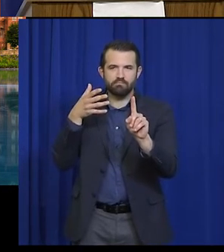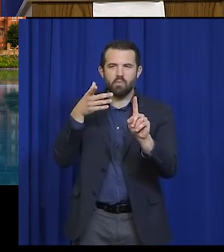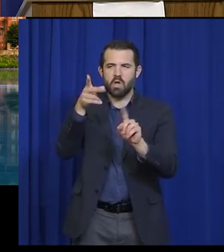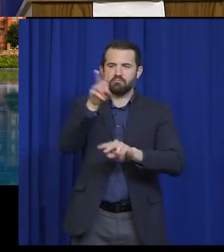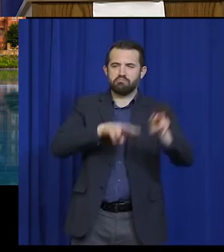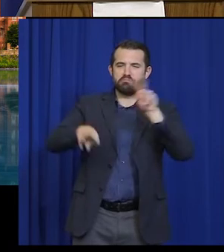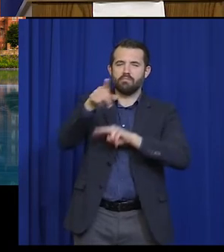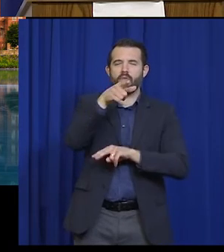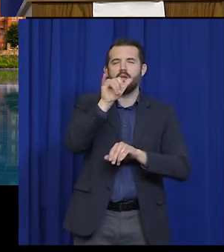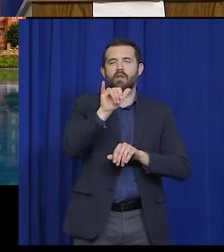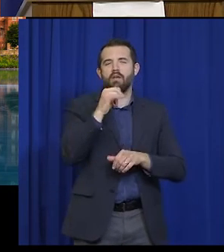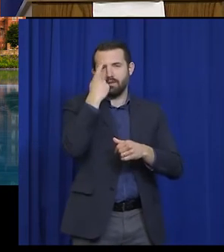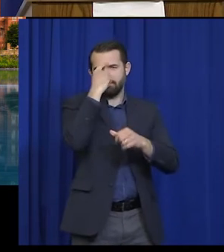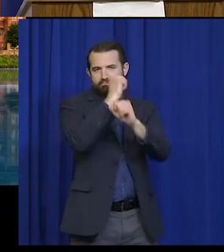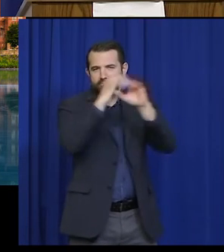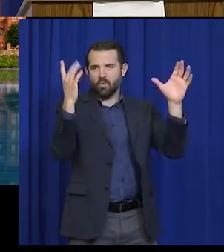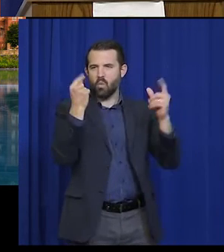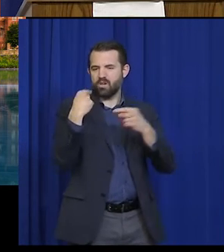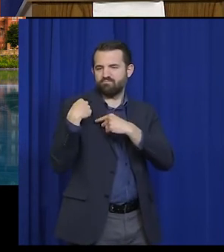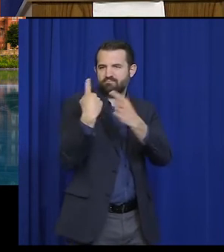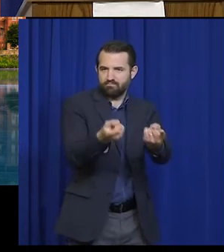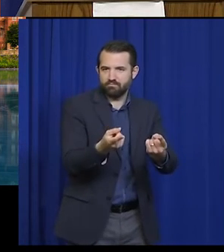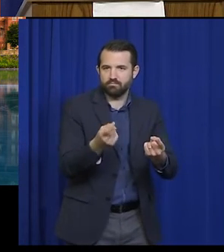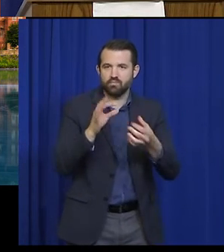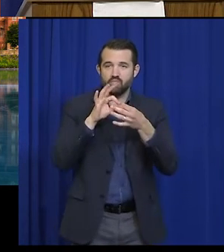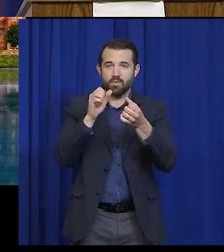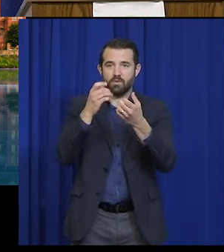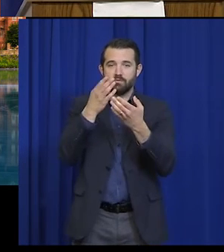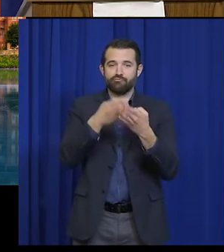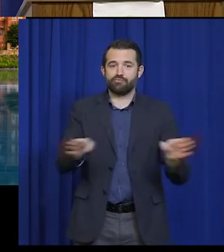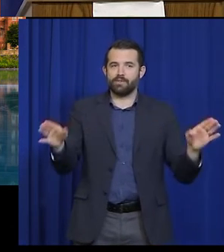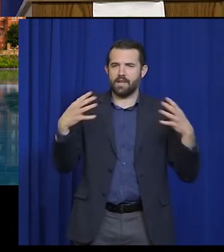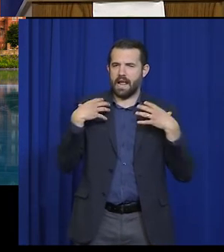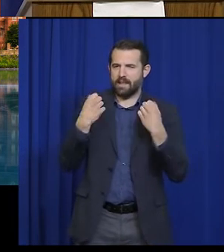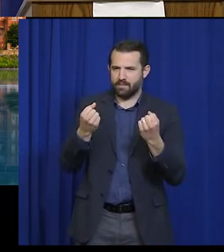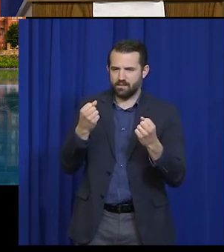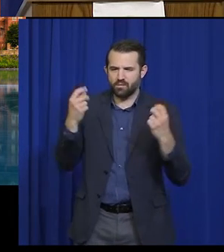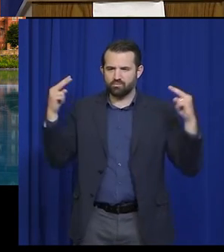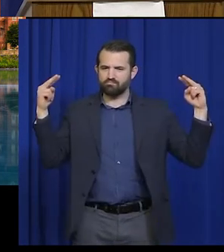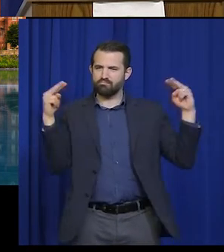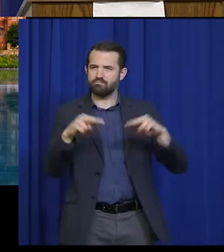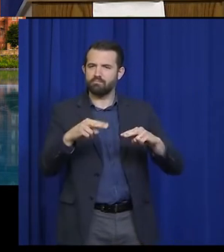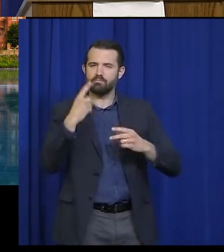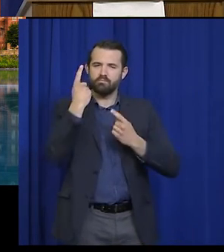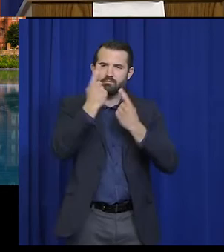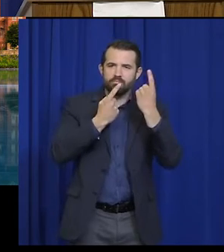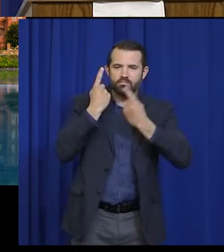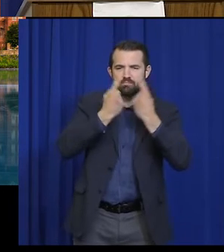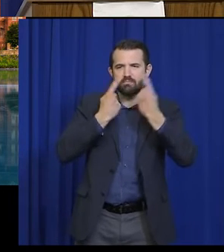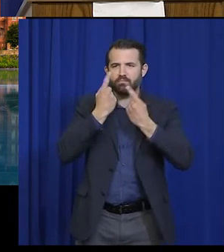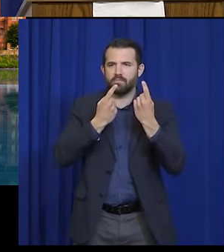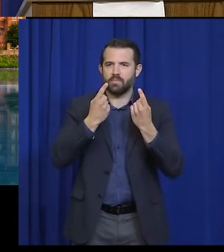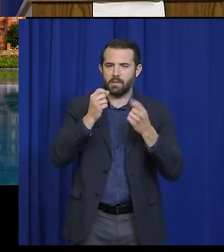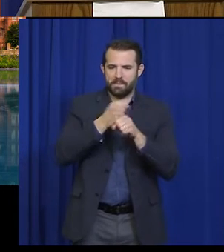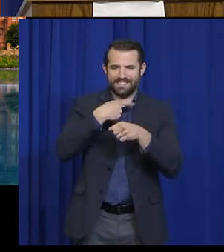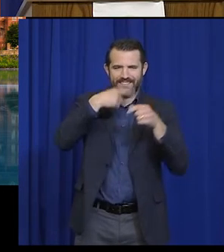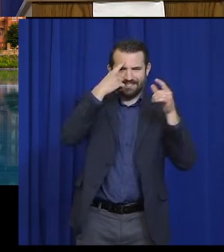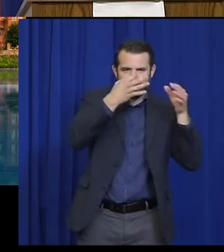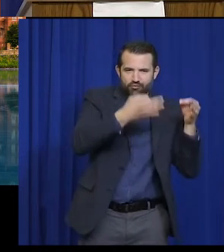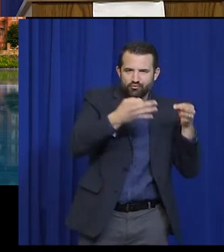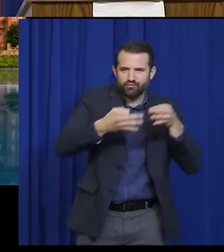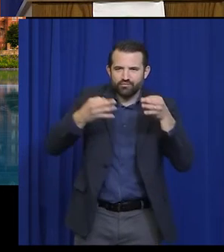for how, from a public health perspective, we are thinking about and considering making decisions around